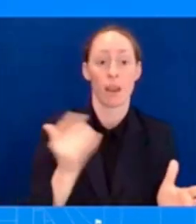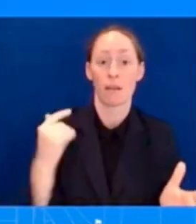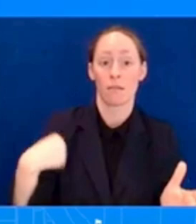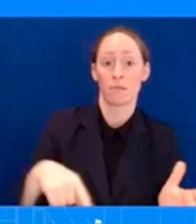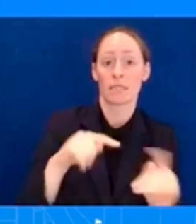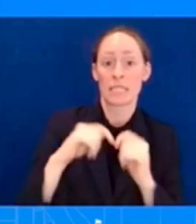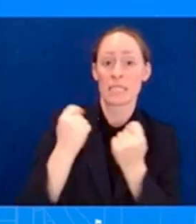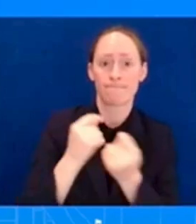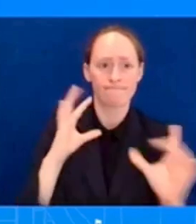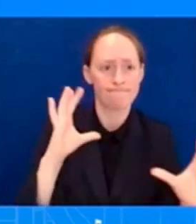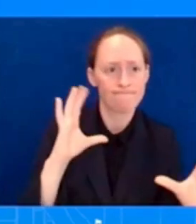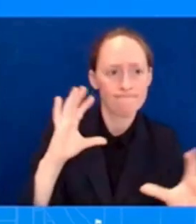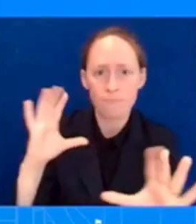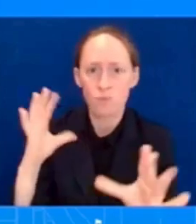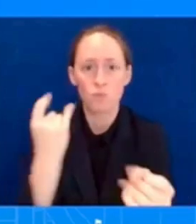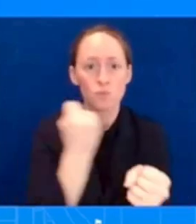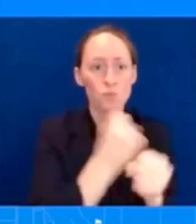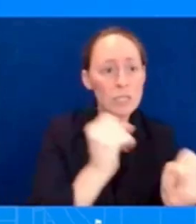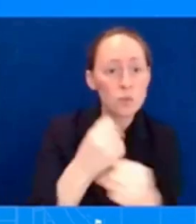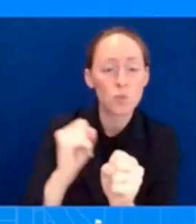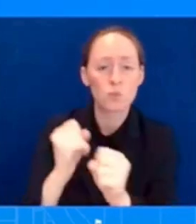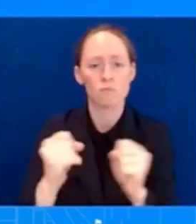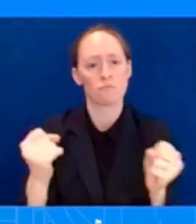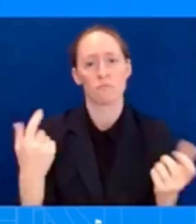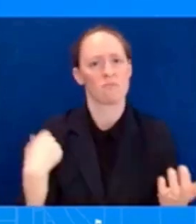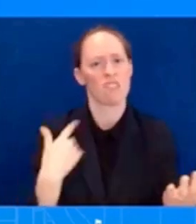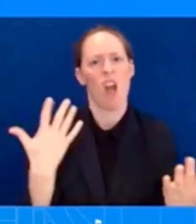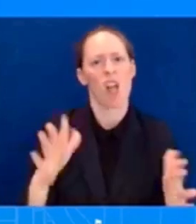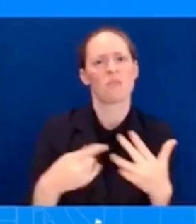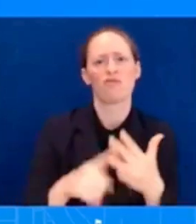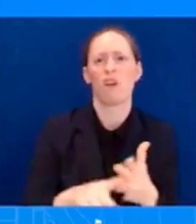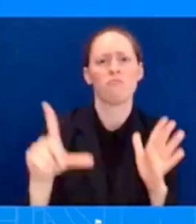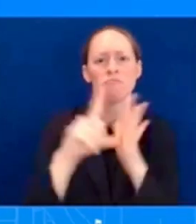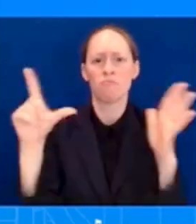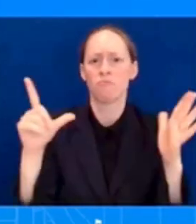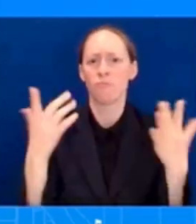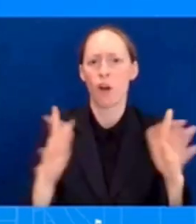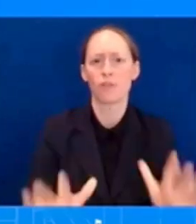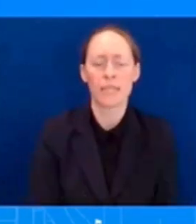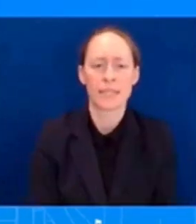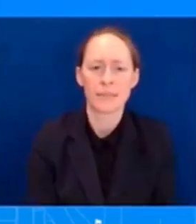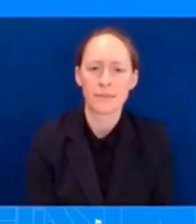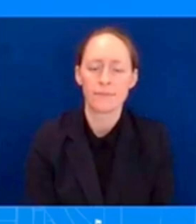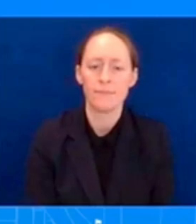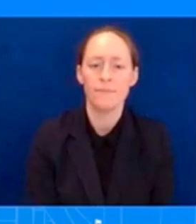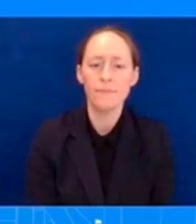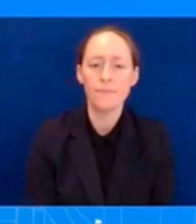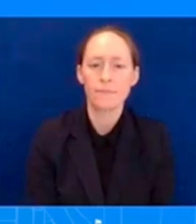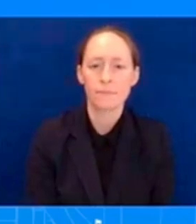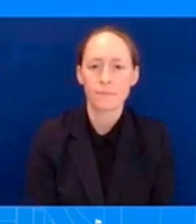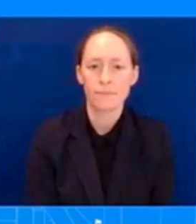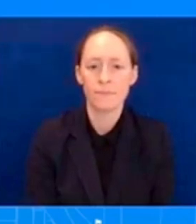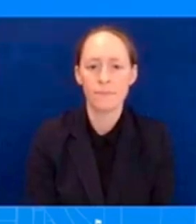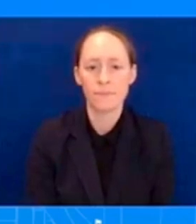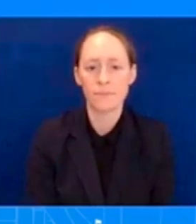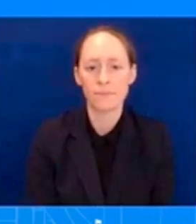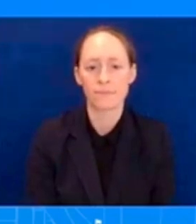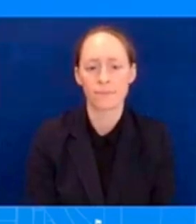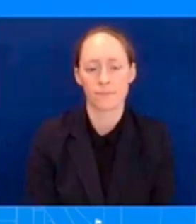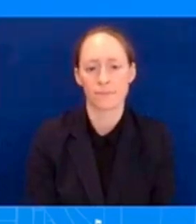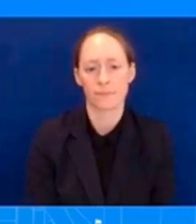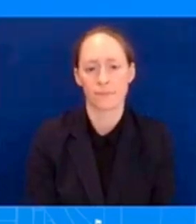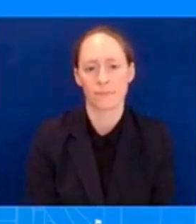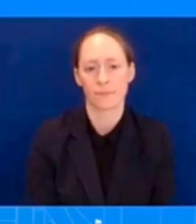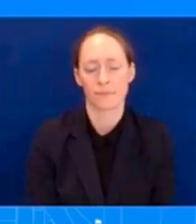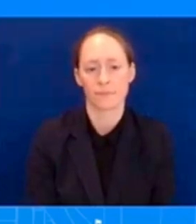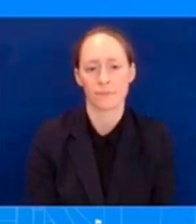as we have learned what the extent of this search and recovery mission is going to look like we have sent more personnel